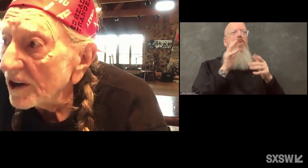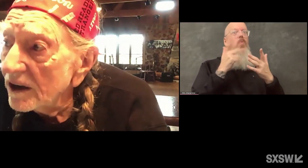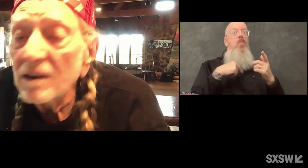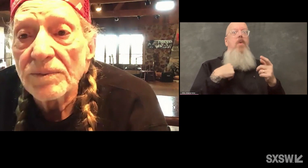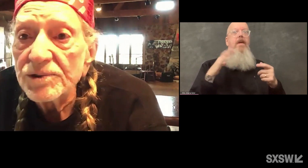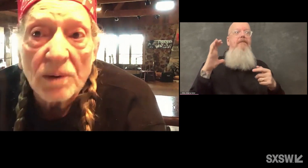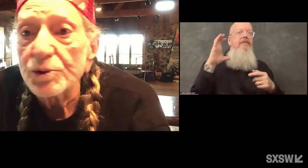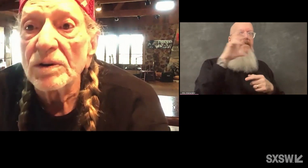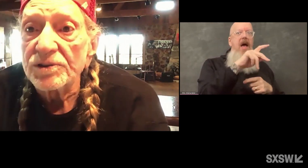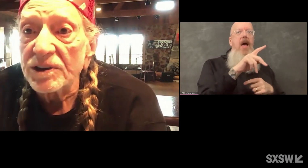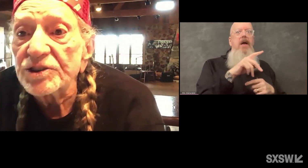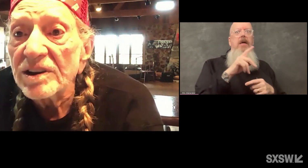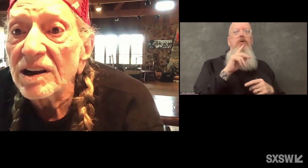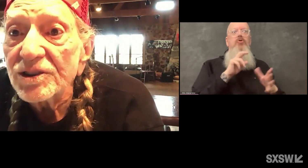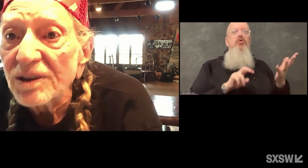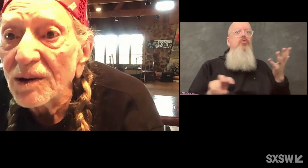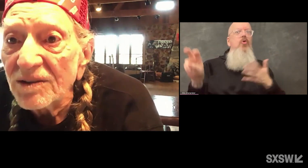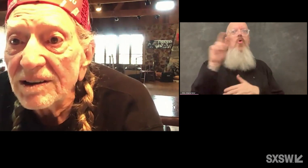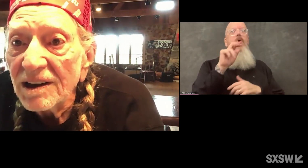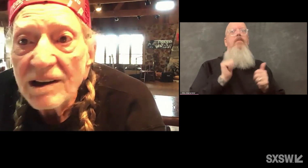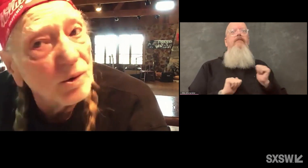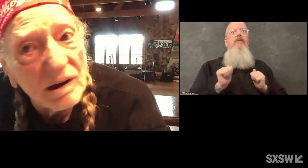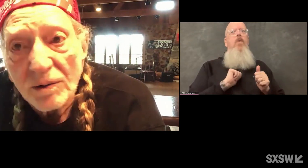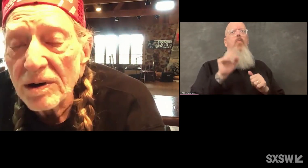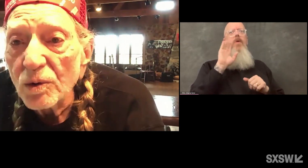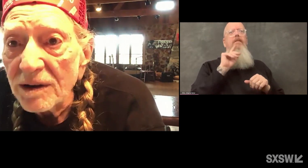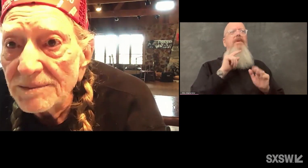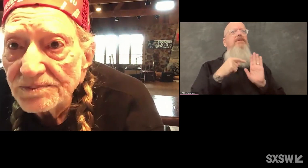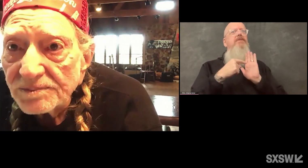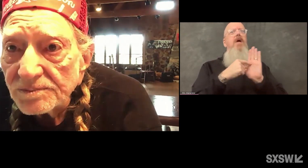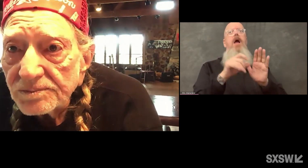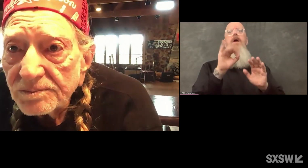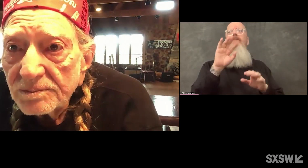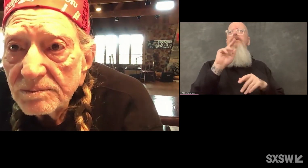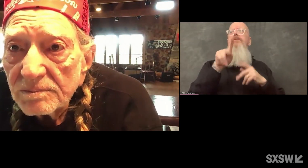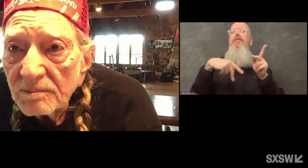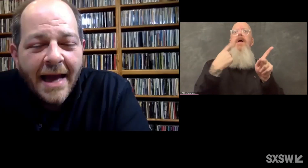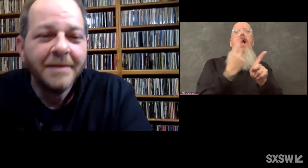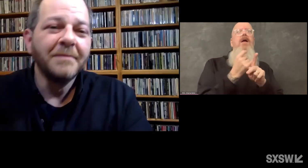a sign of some sort of success, you know, that we've got to run with it.